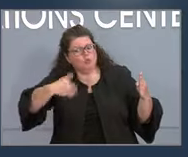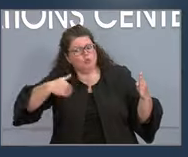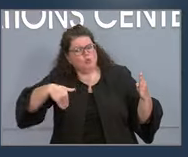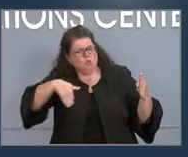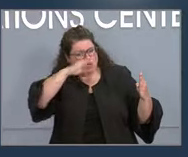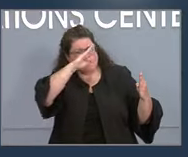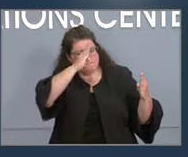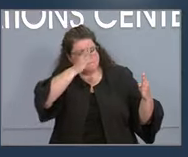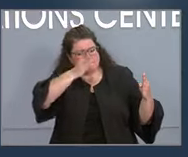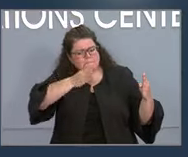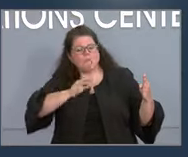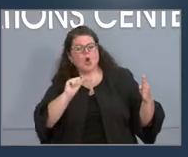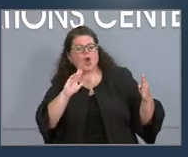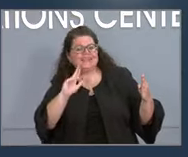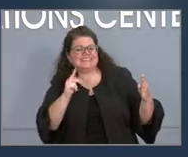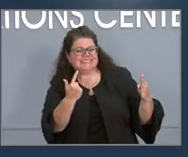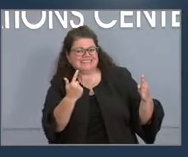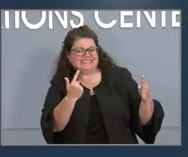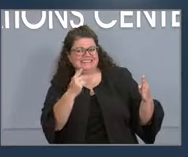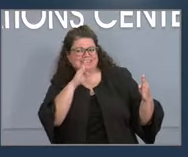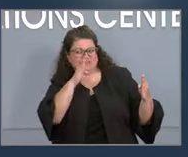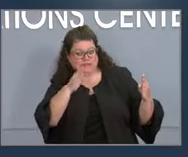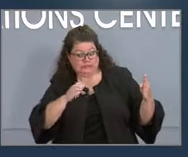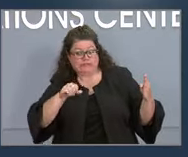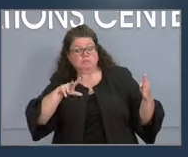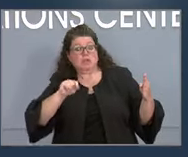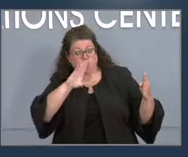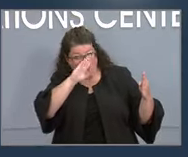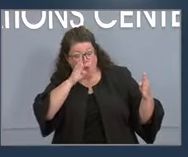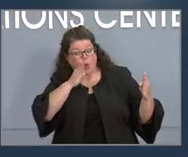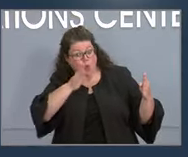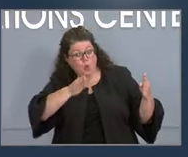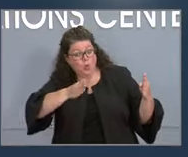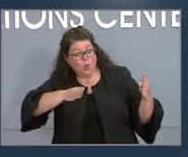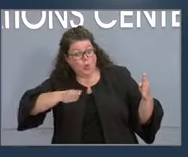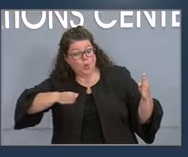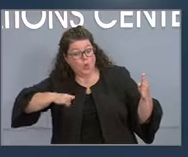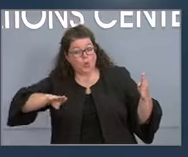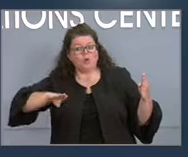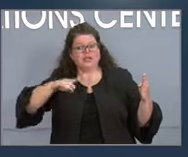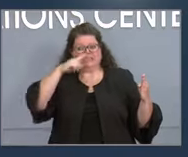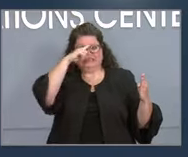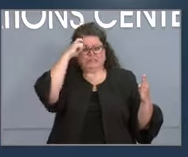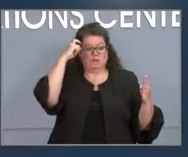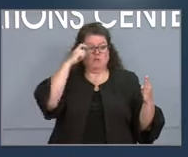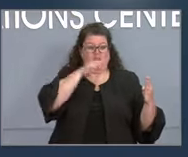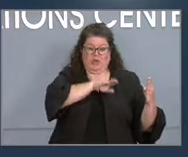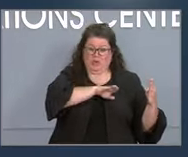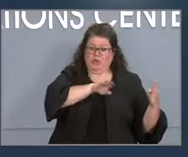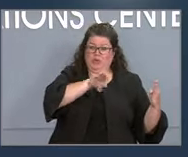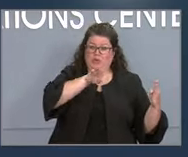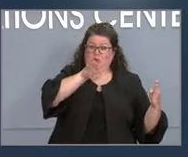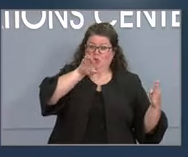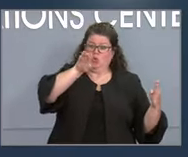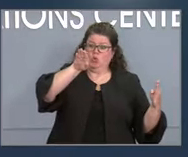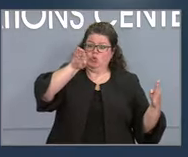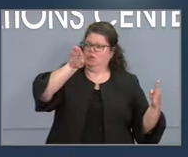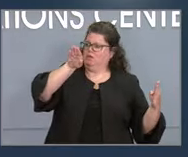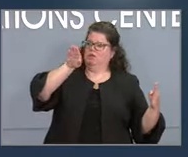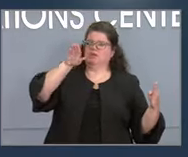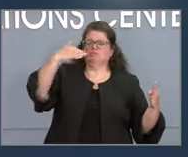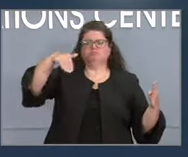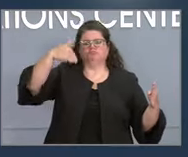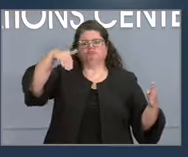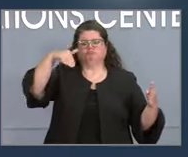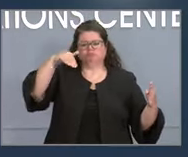line was in August and much of September. This summer, we experienced the fastest rising cases since the pandemic started.